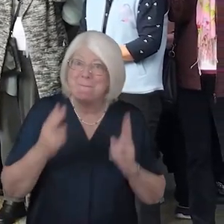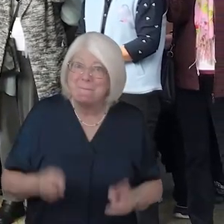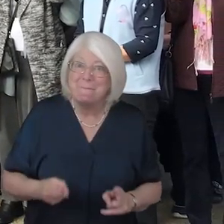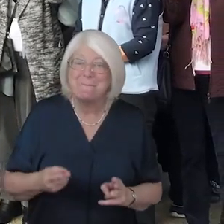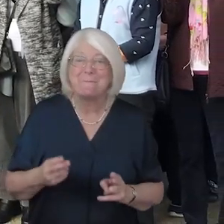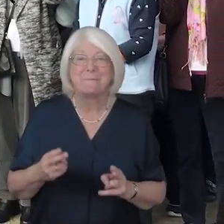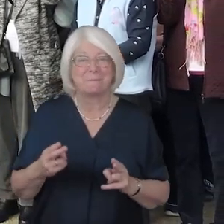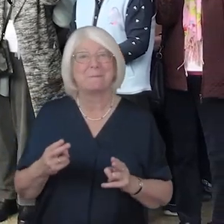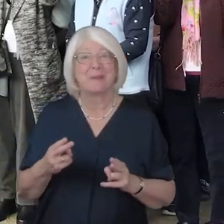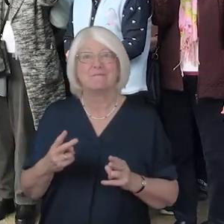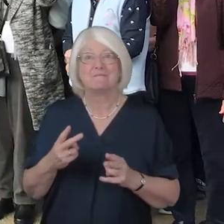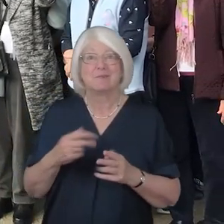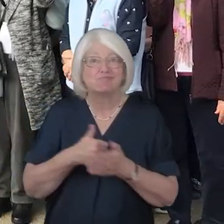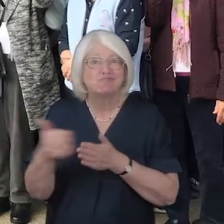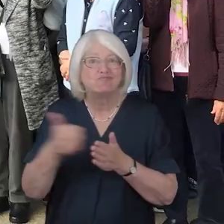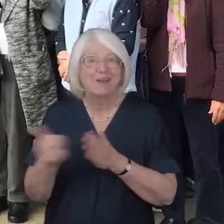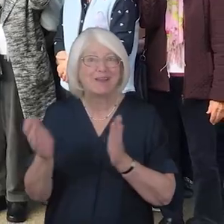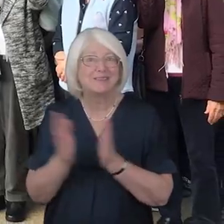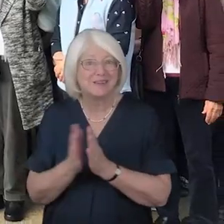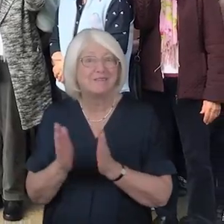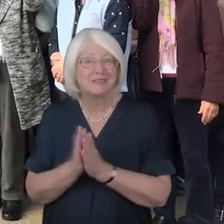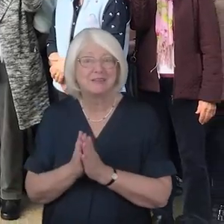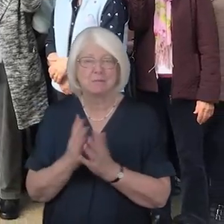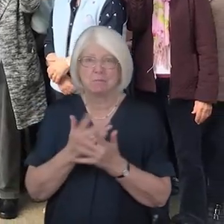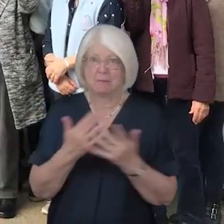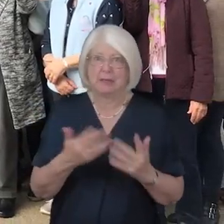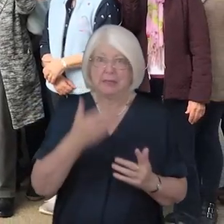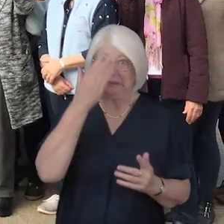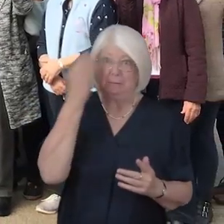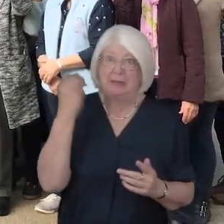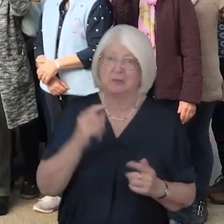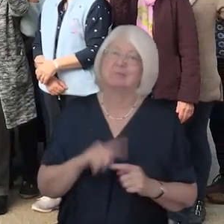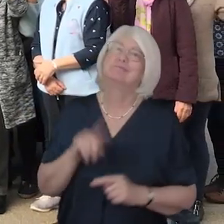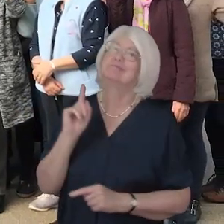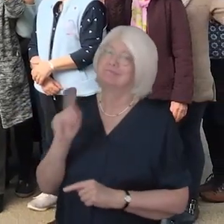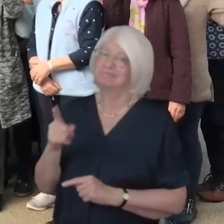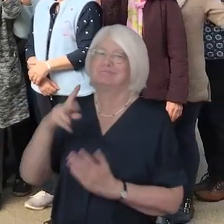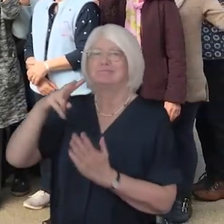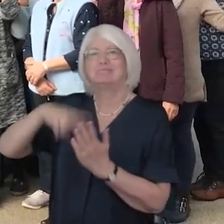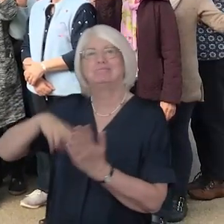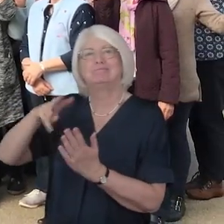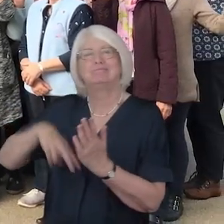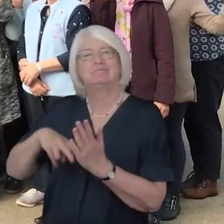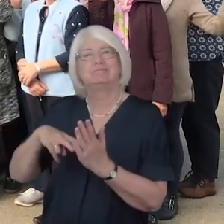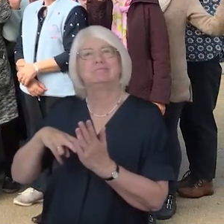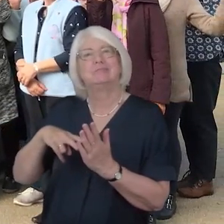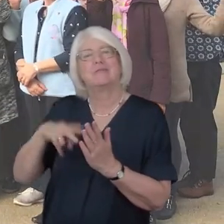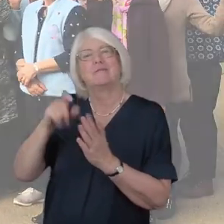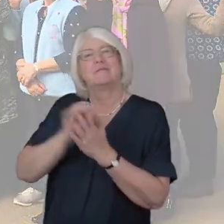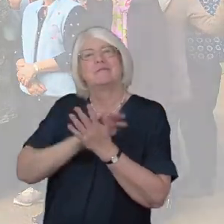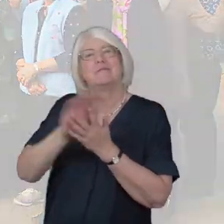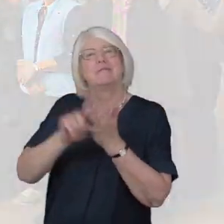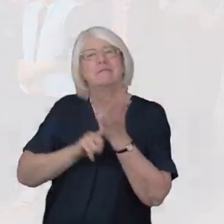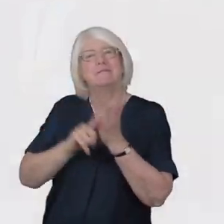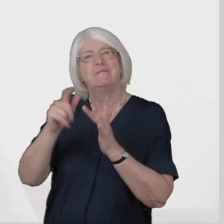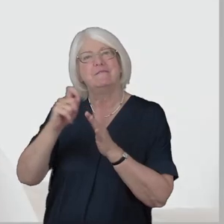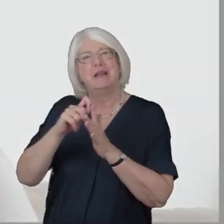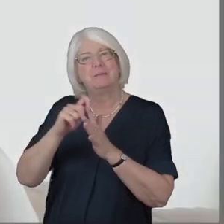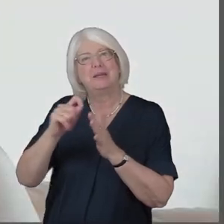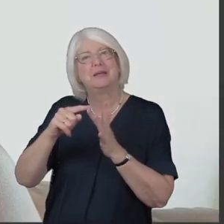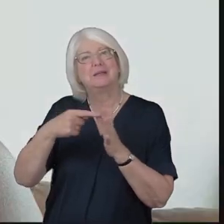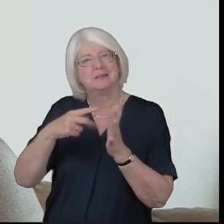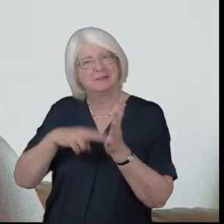many of whom are living with dementia Debbie reads our lesson from Philippians chapter 4